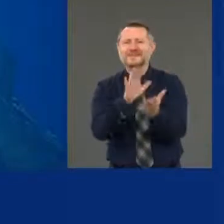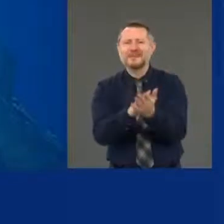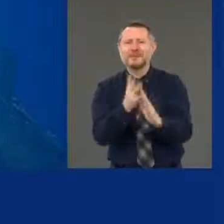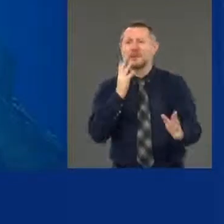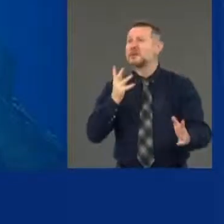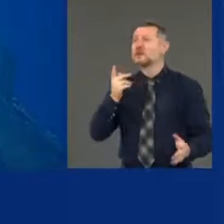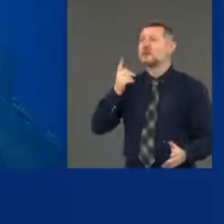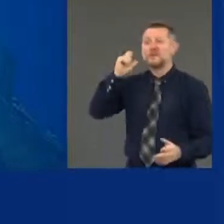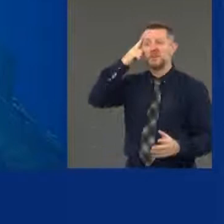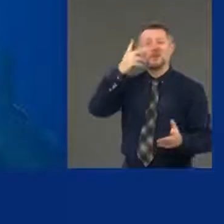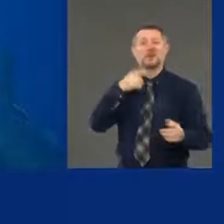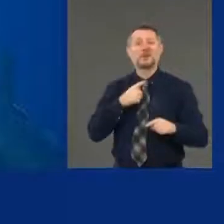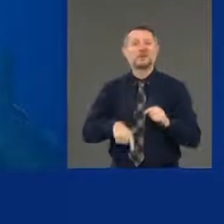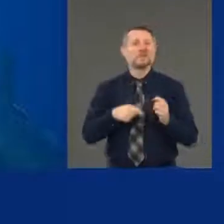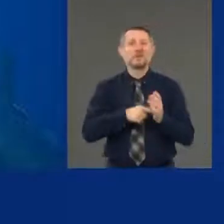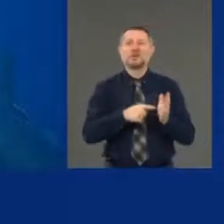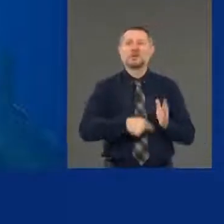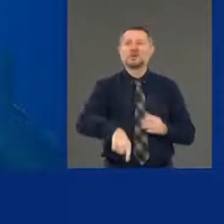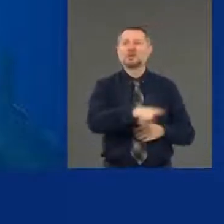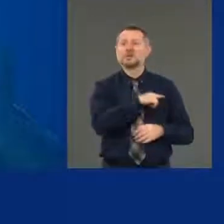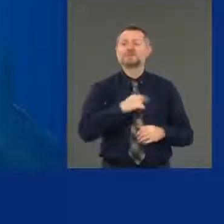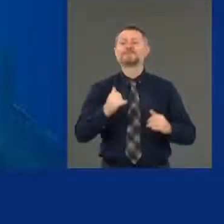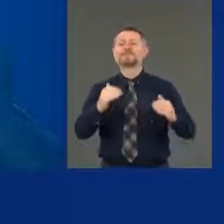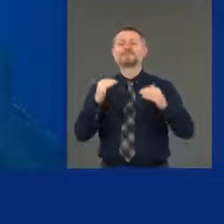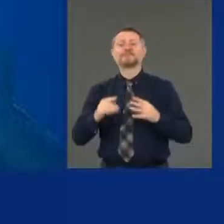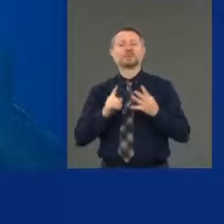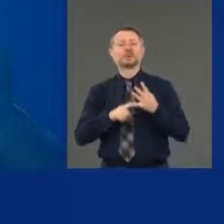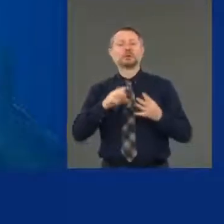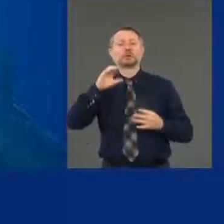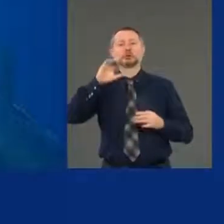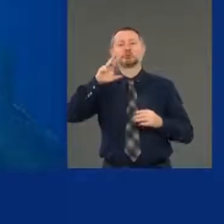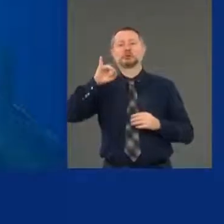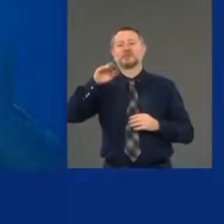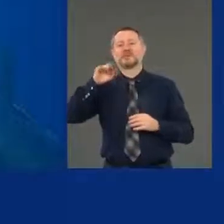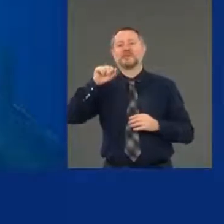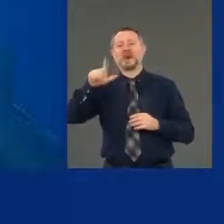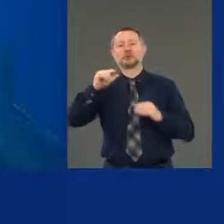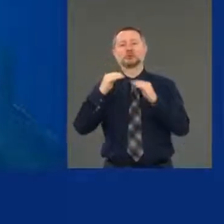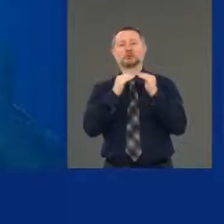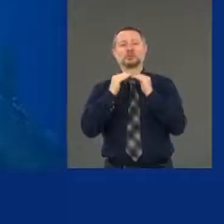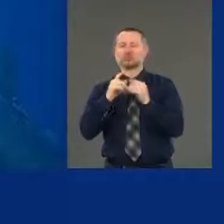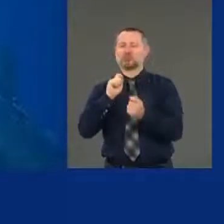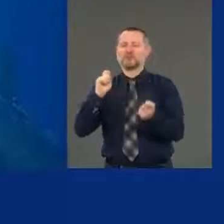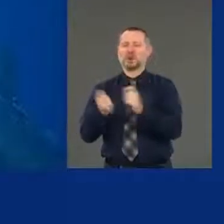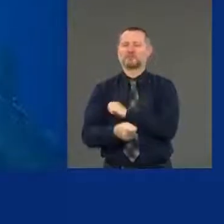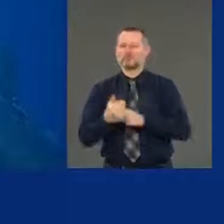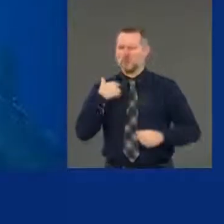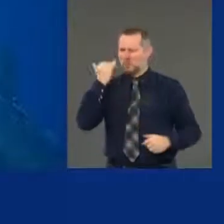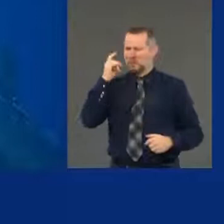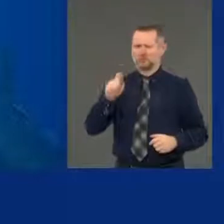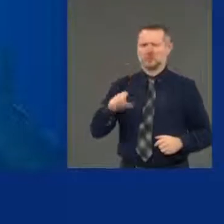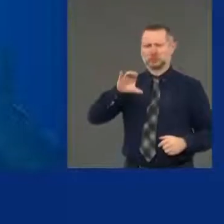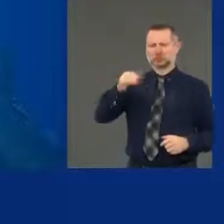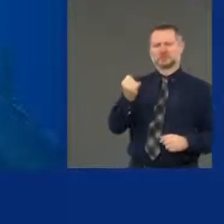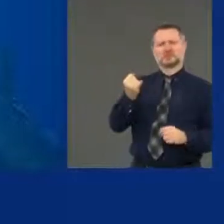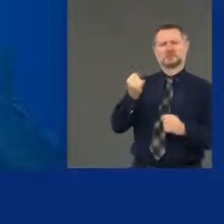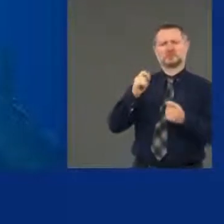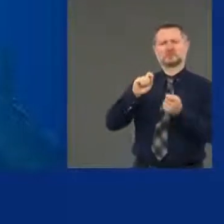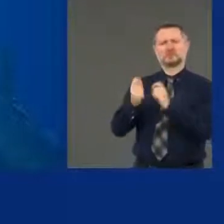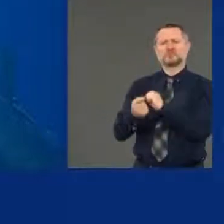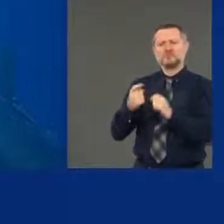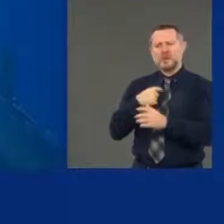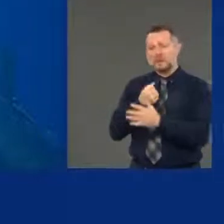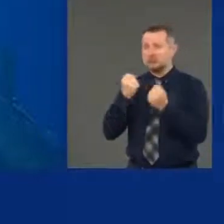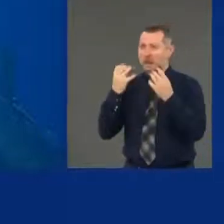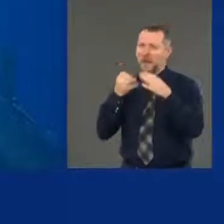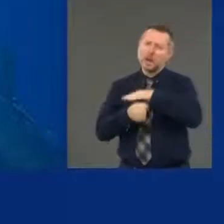justice reform. Why do we lock up more people than any industrialized nation on the globe? That's a sign